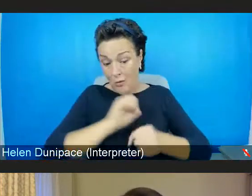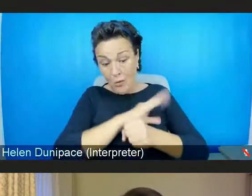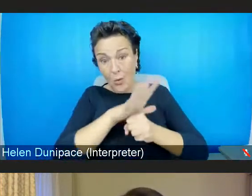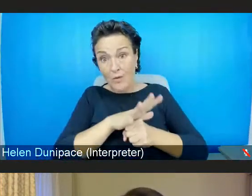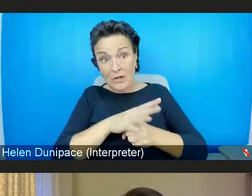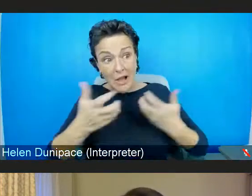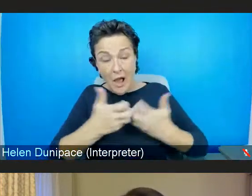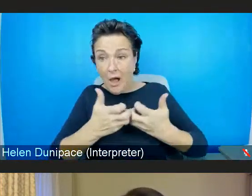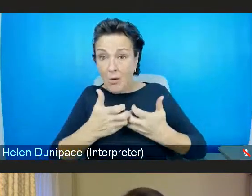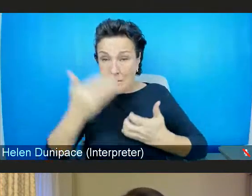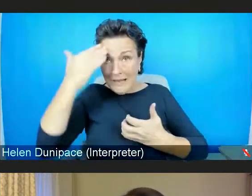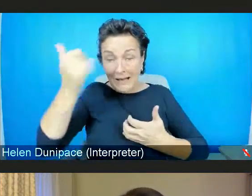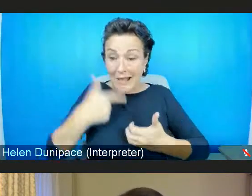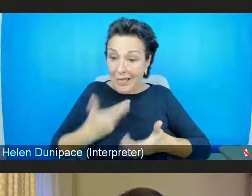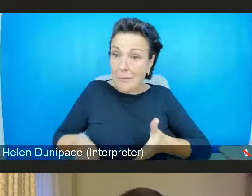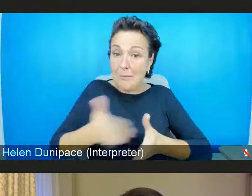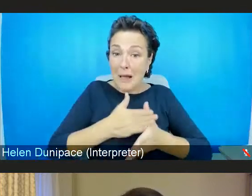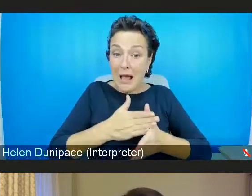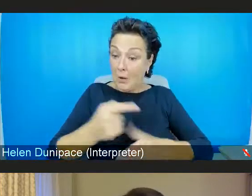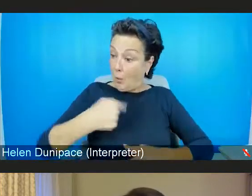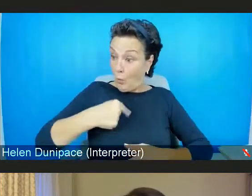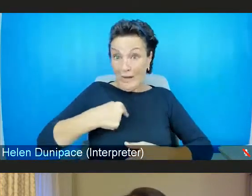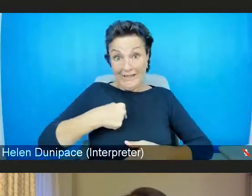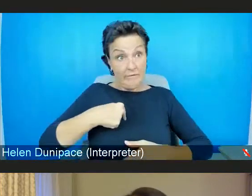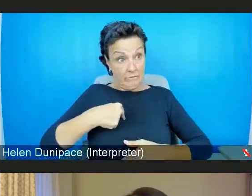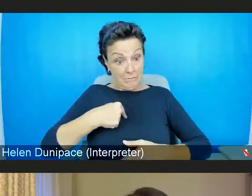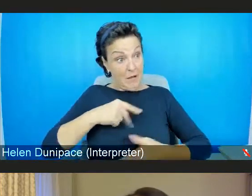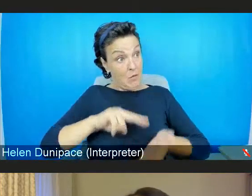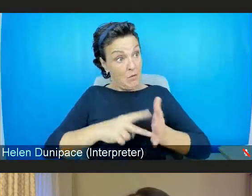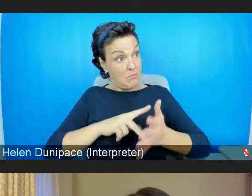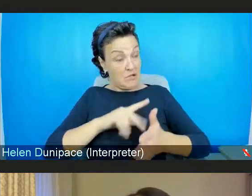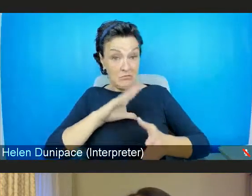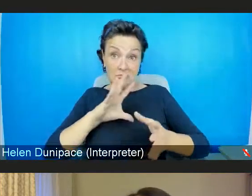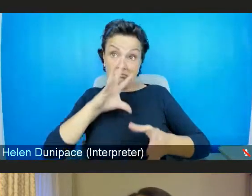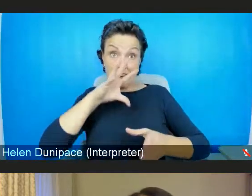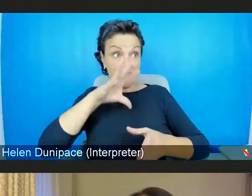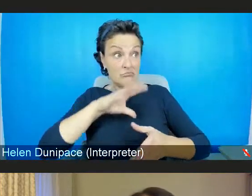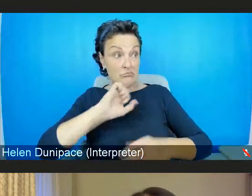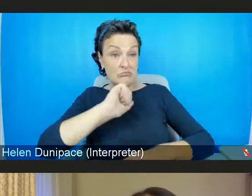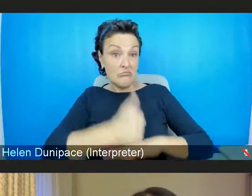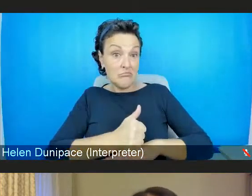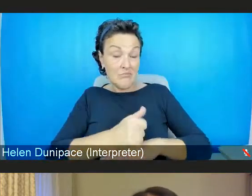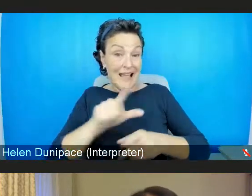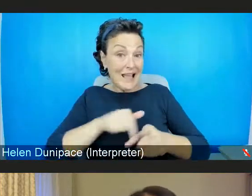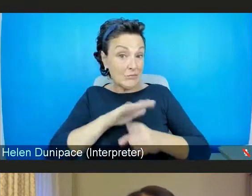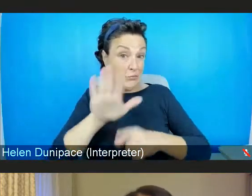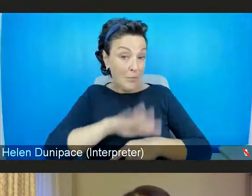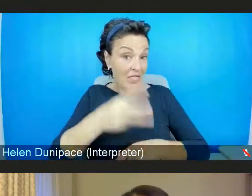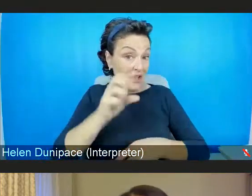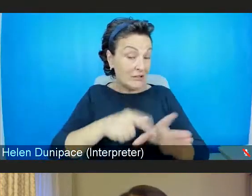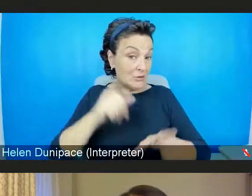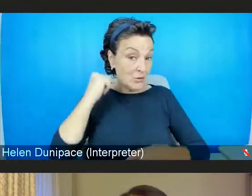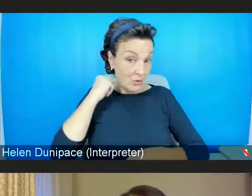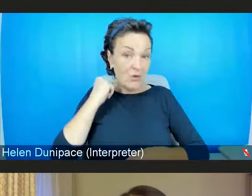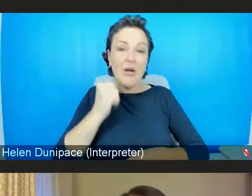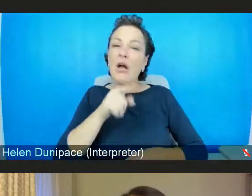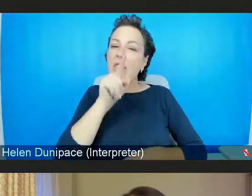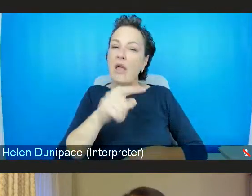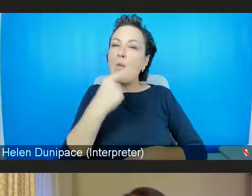and we started off in Edinburgh and we then had a service based in Glasgow from 2014.